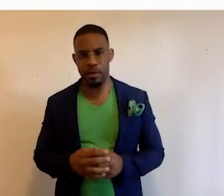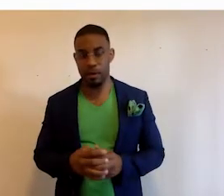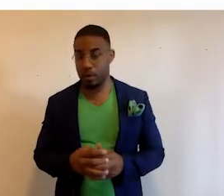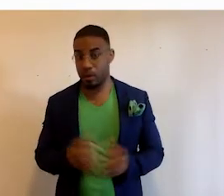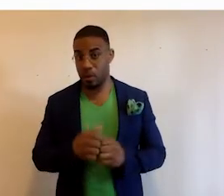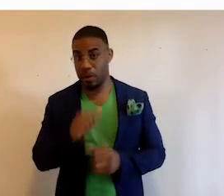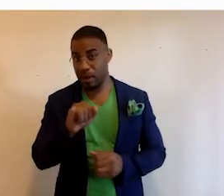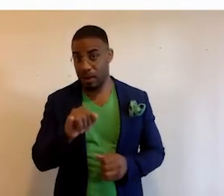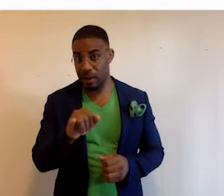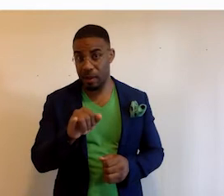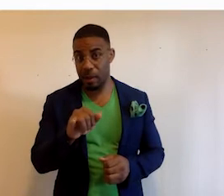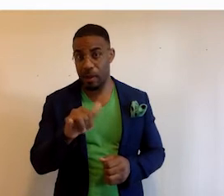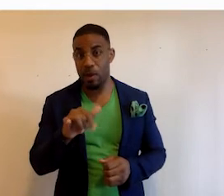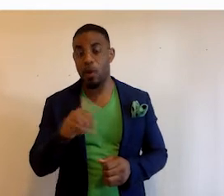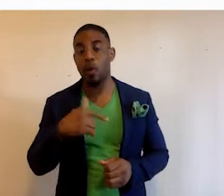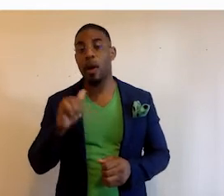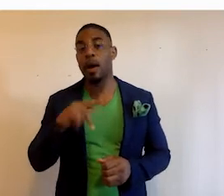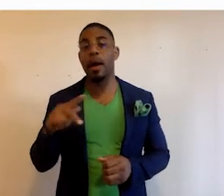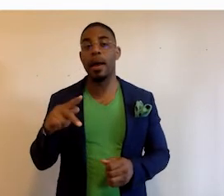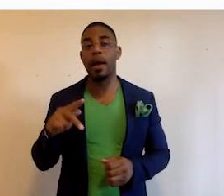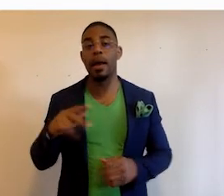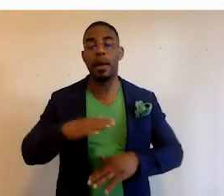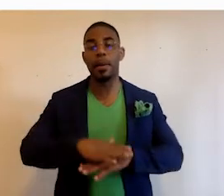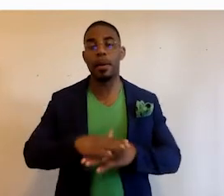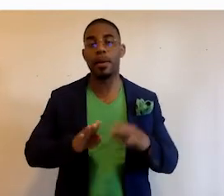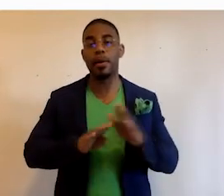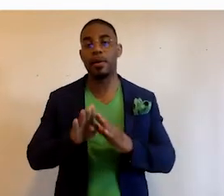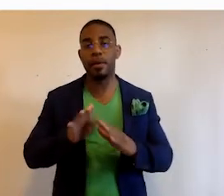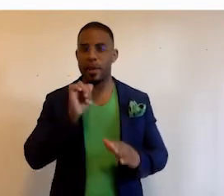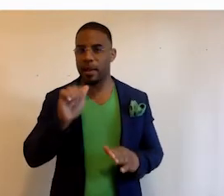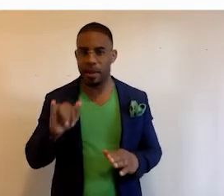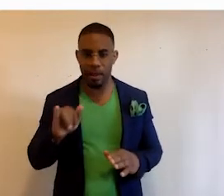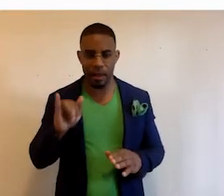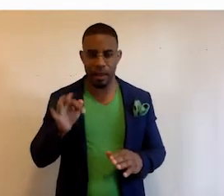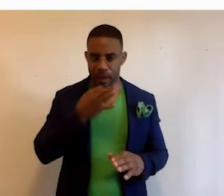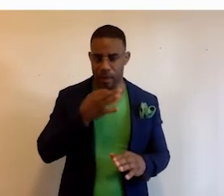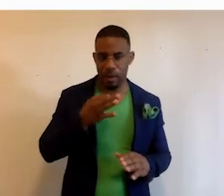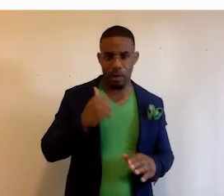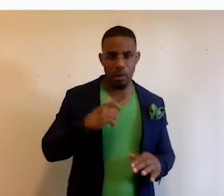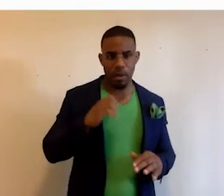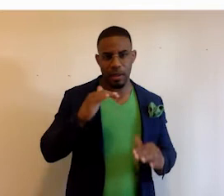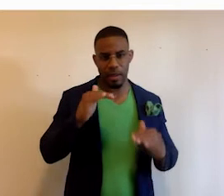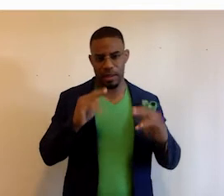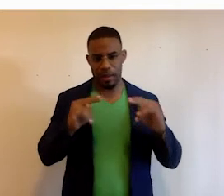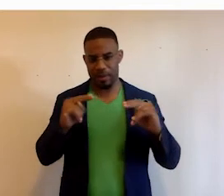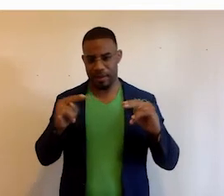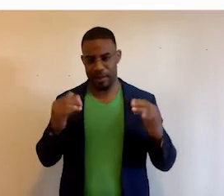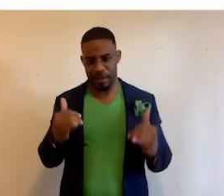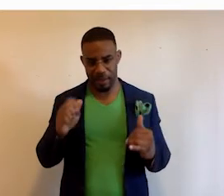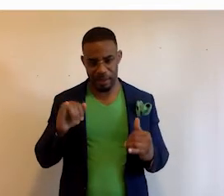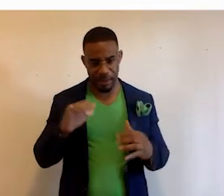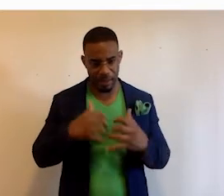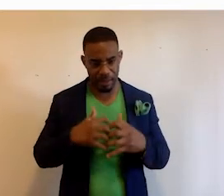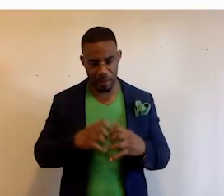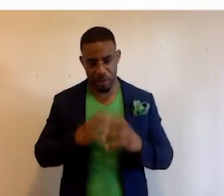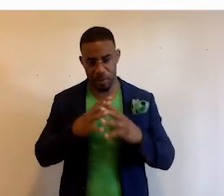With AI, we are application and platform developers, not AI experts. So we leverage existing AI engines